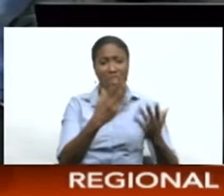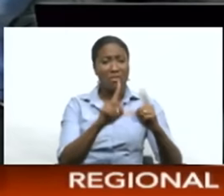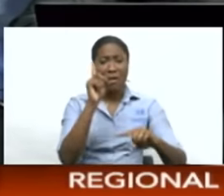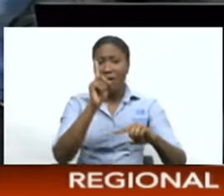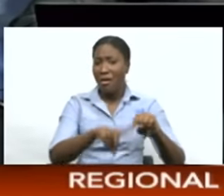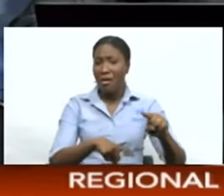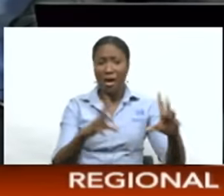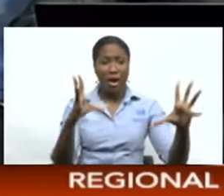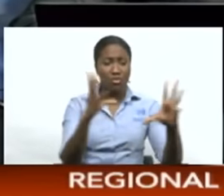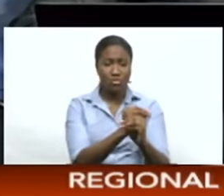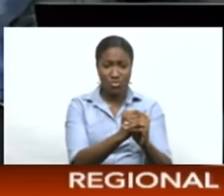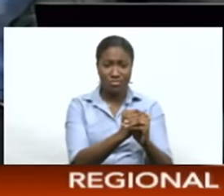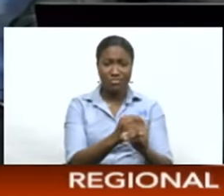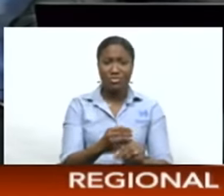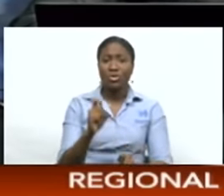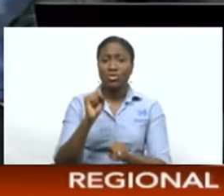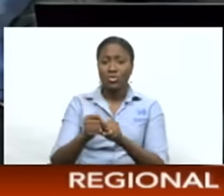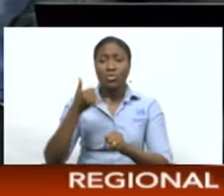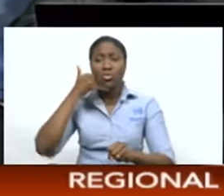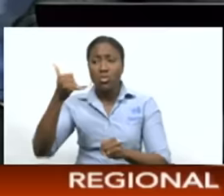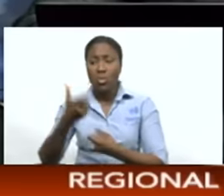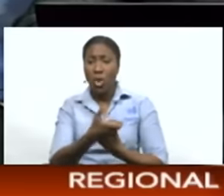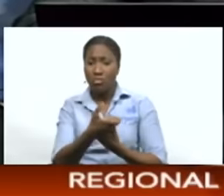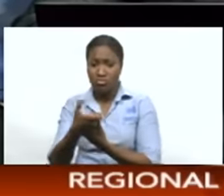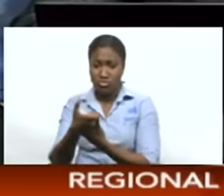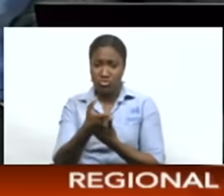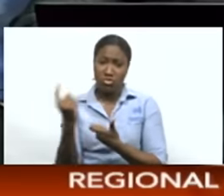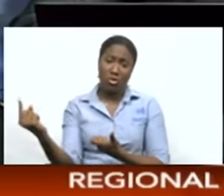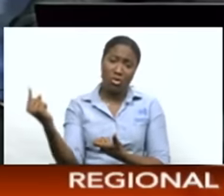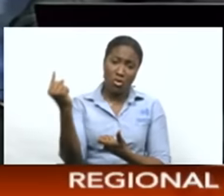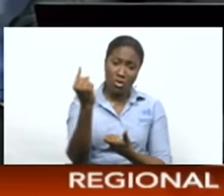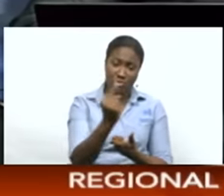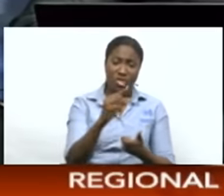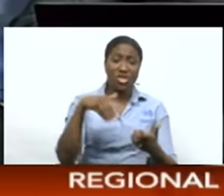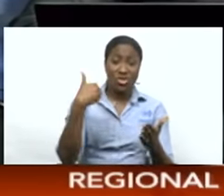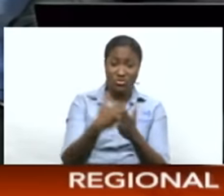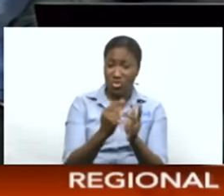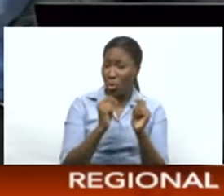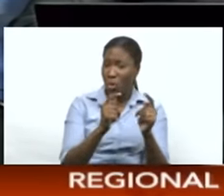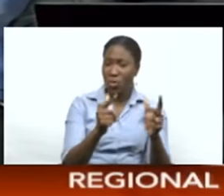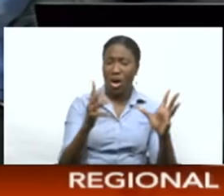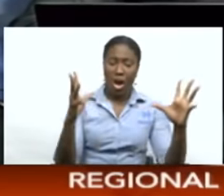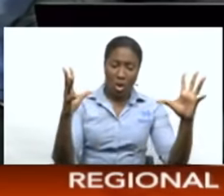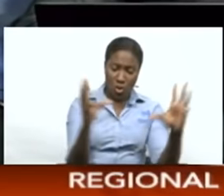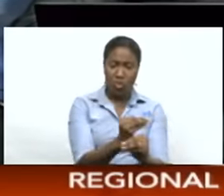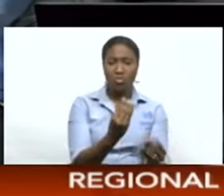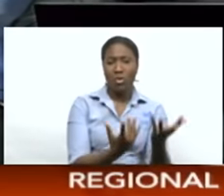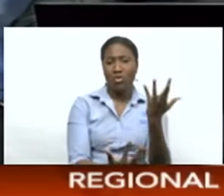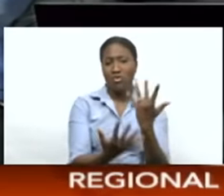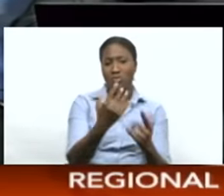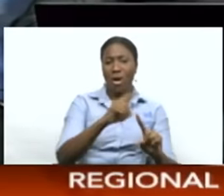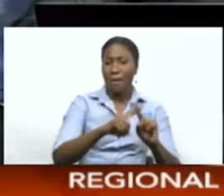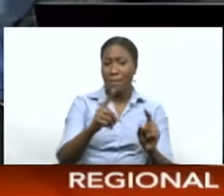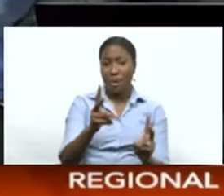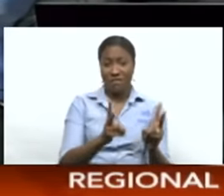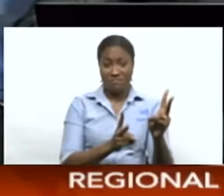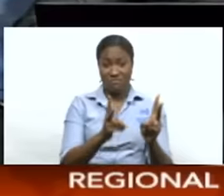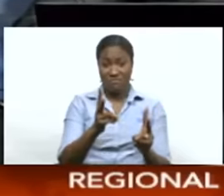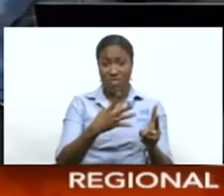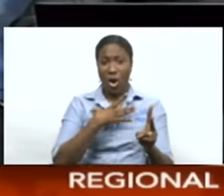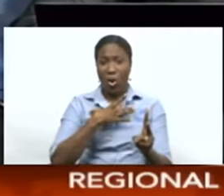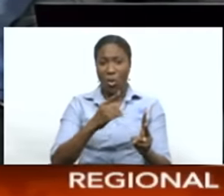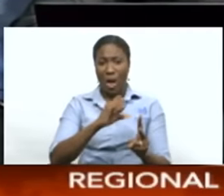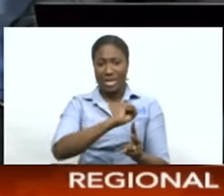not be contained, and the fire services were called in. The fire department arrived quickly and extinguished the blaze, but the vehicle, a white Suzuki